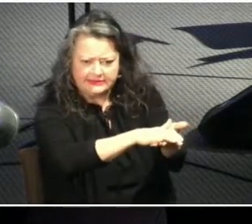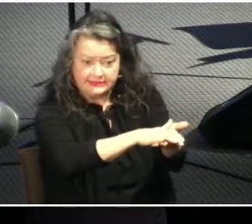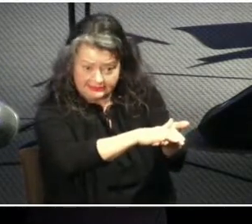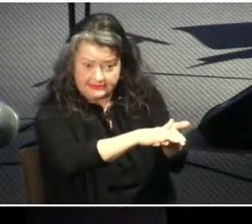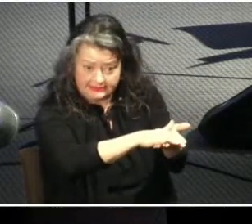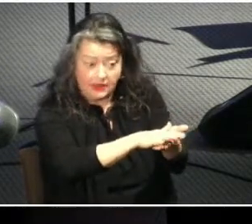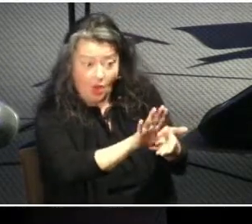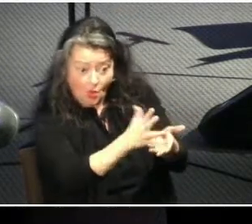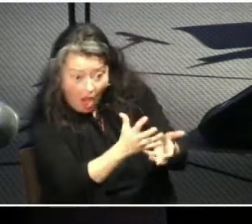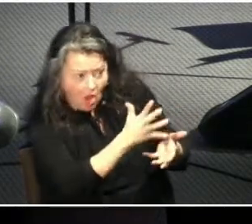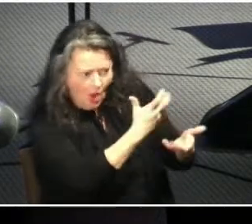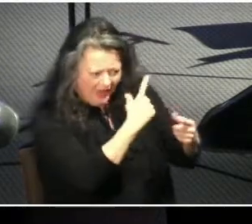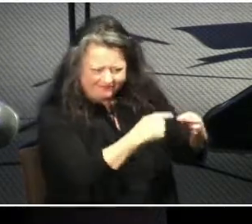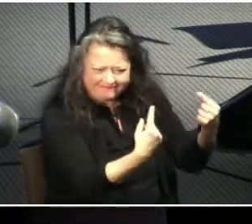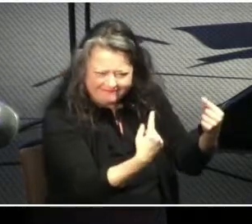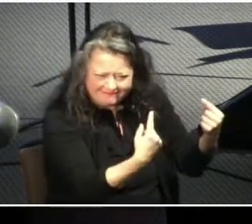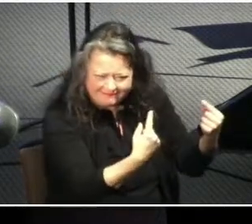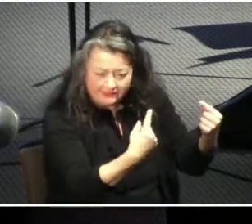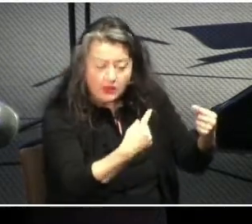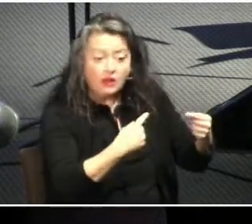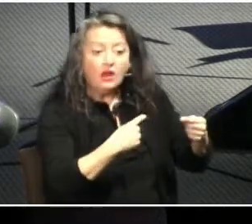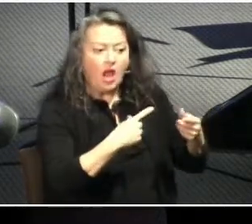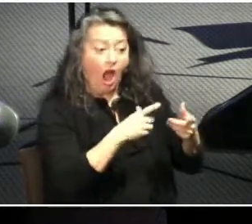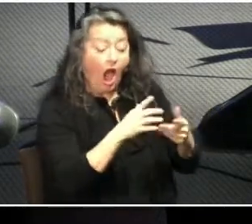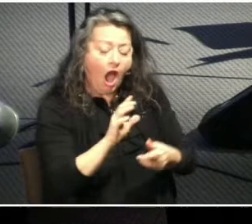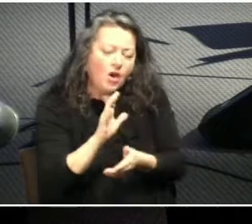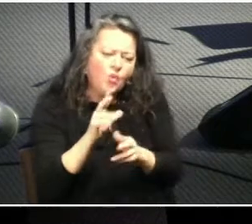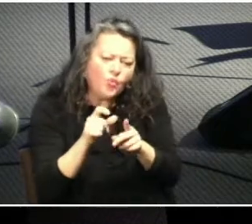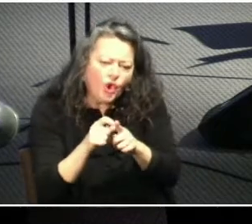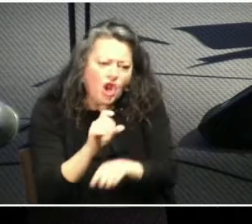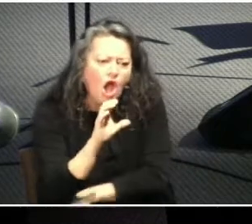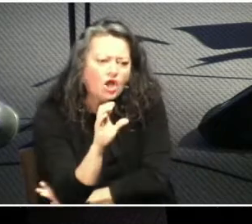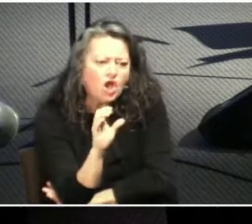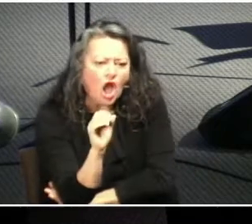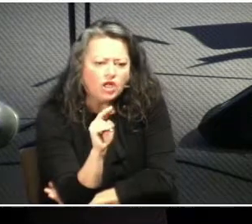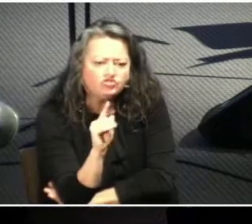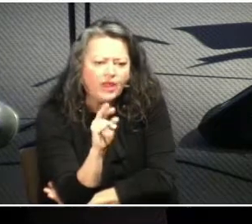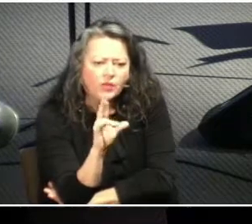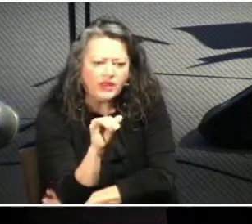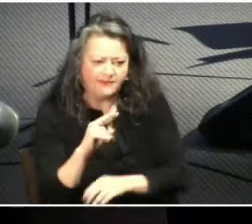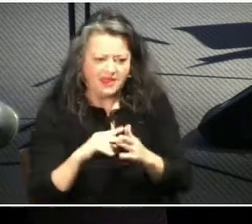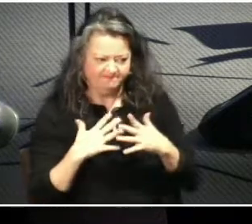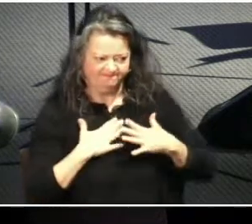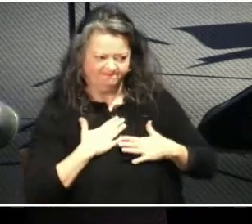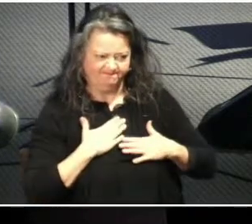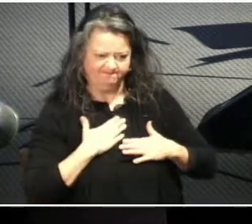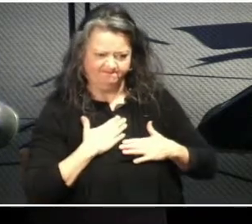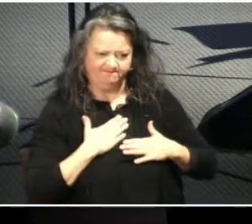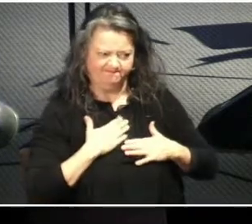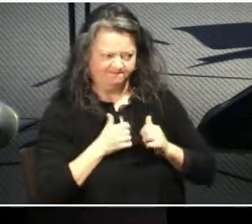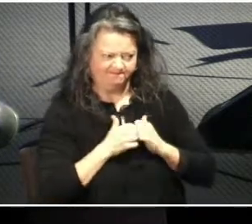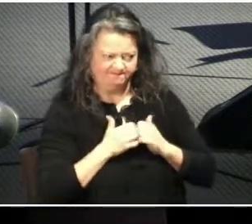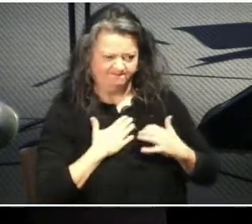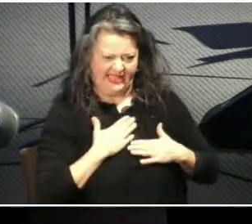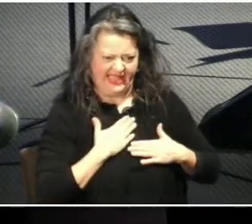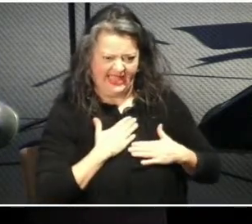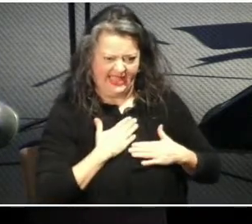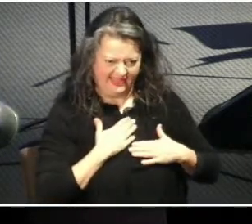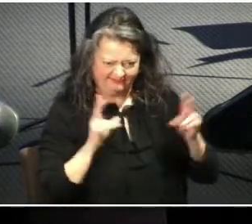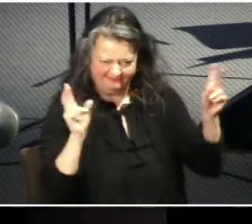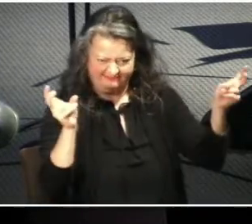desire refers to a competitive spirit with her husband she will naturally want to go against him